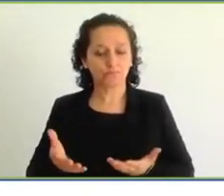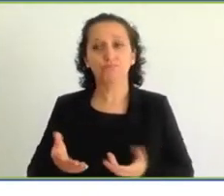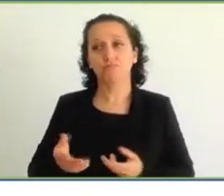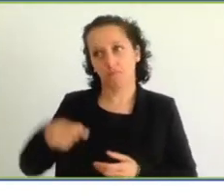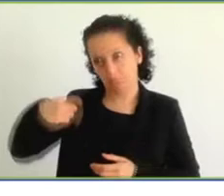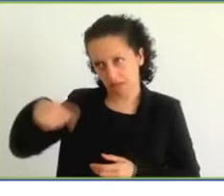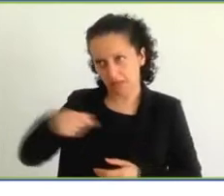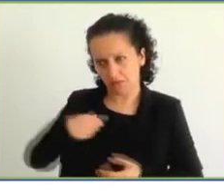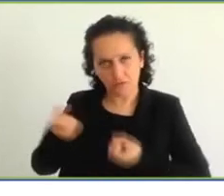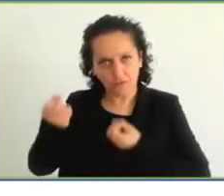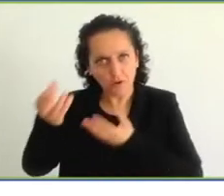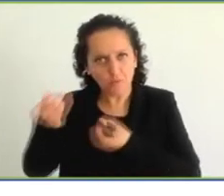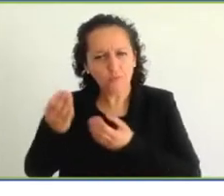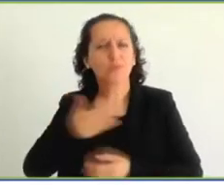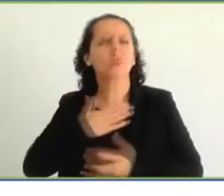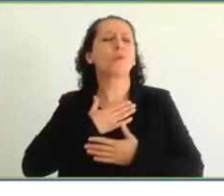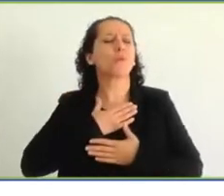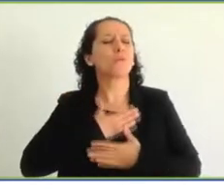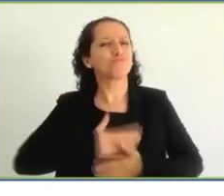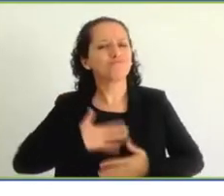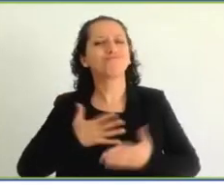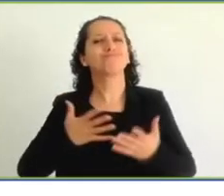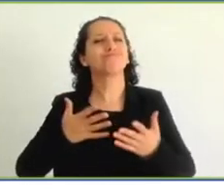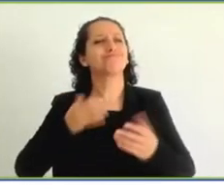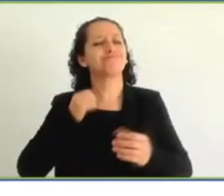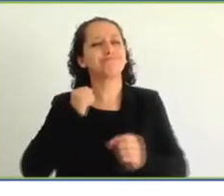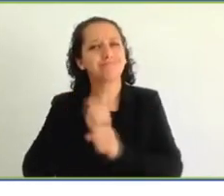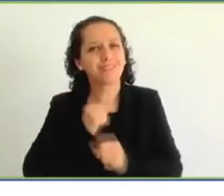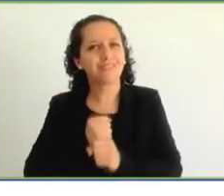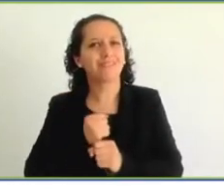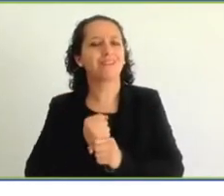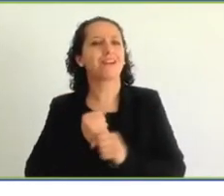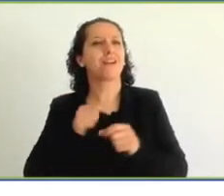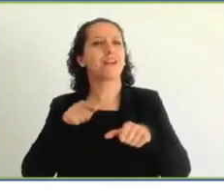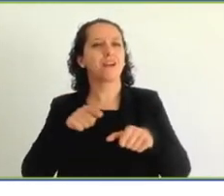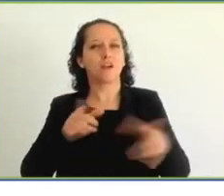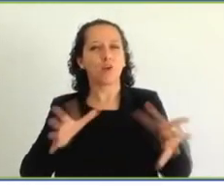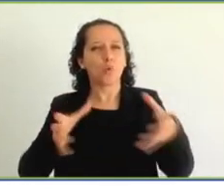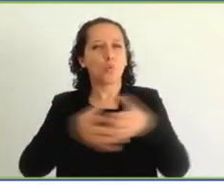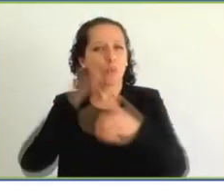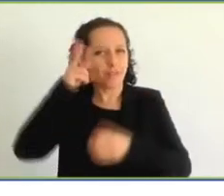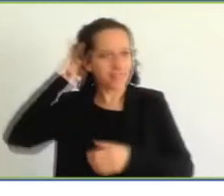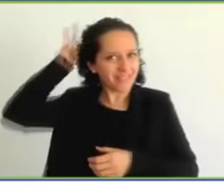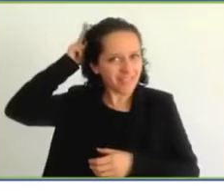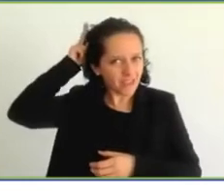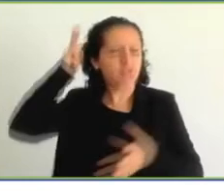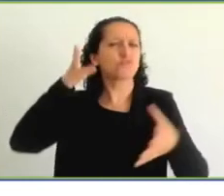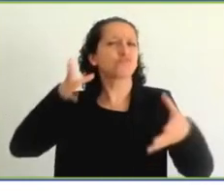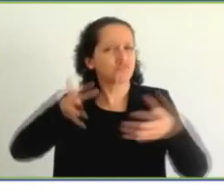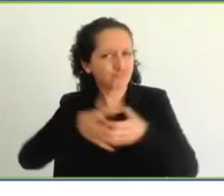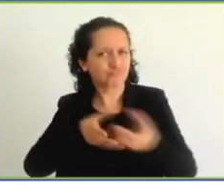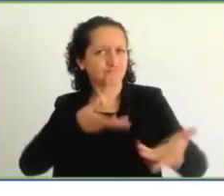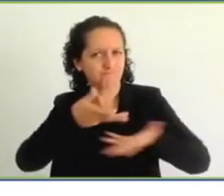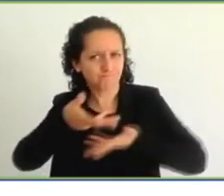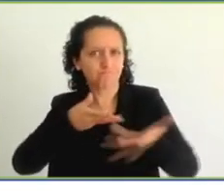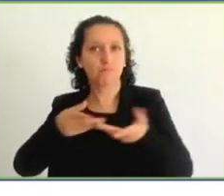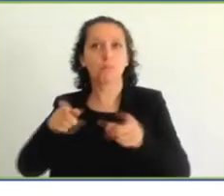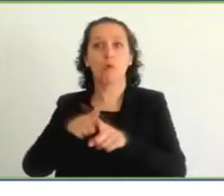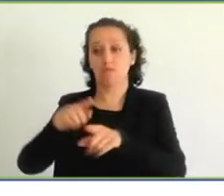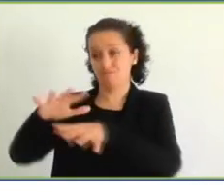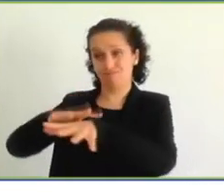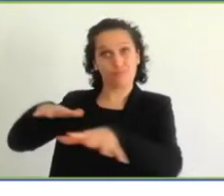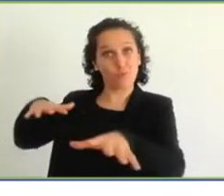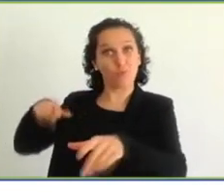and the representatives of the public. And so we, we, we, welcome the,